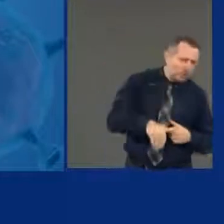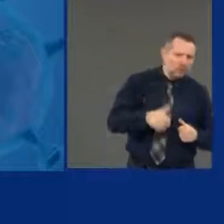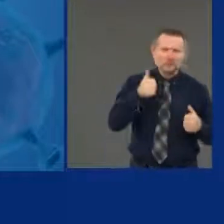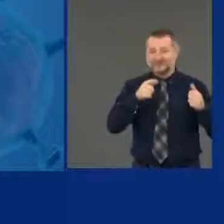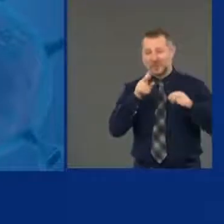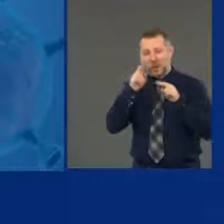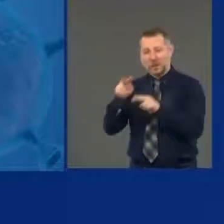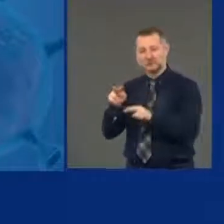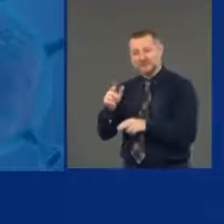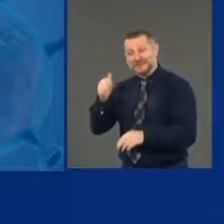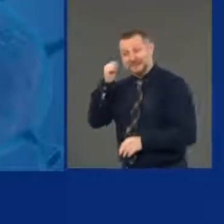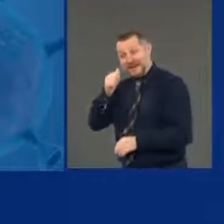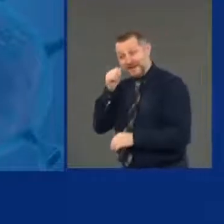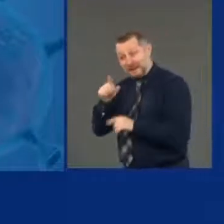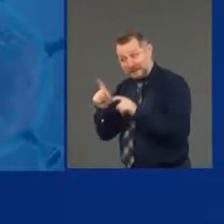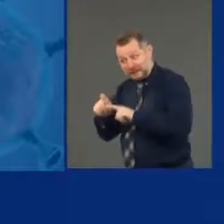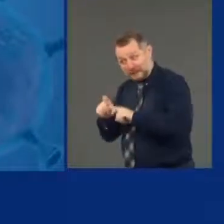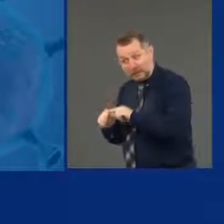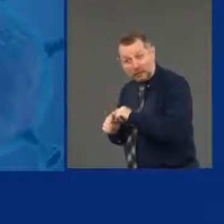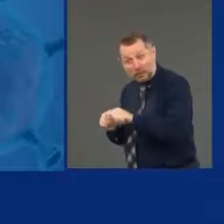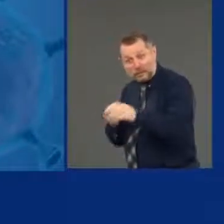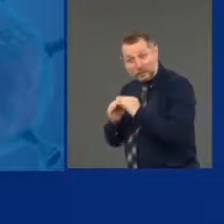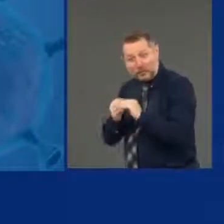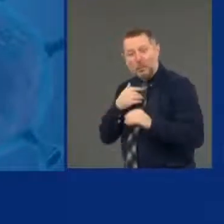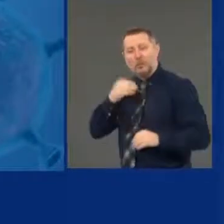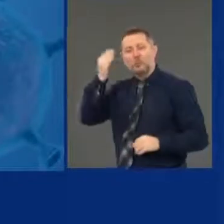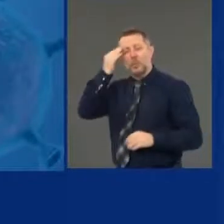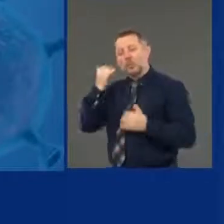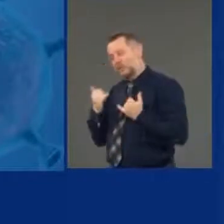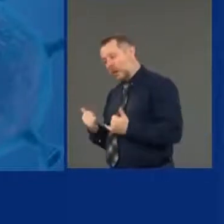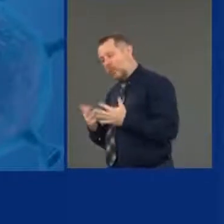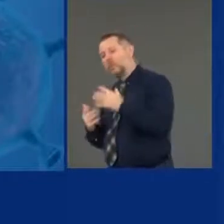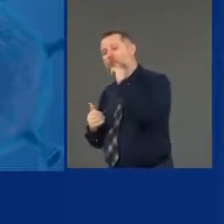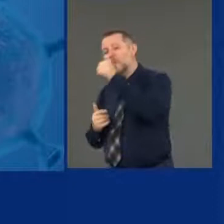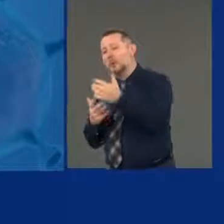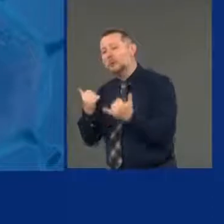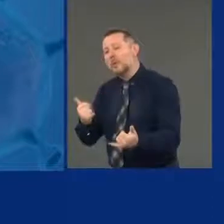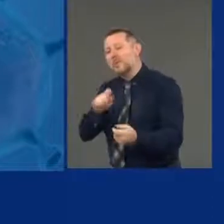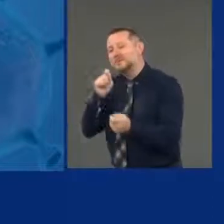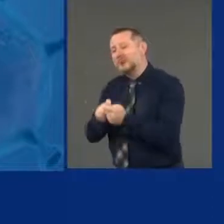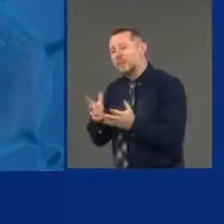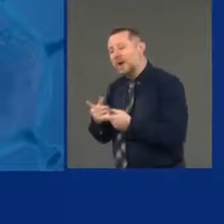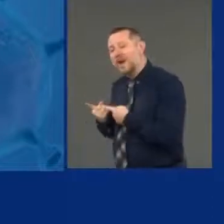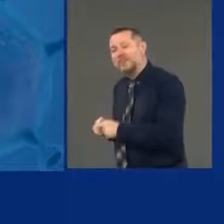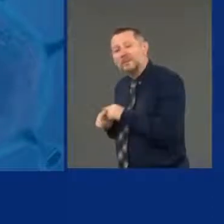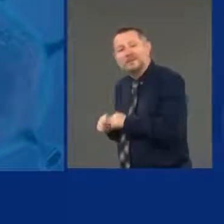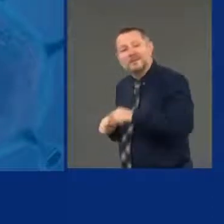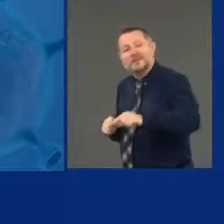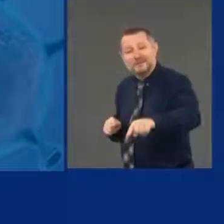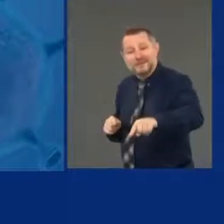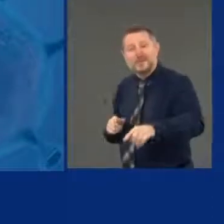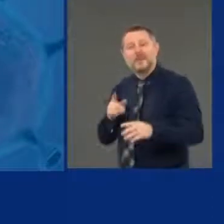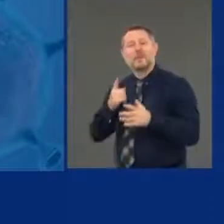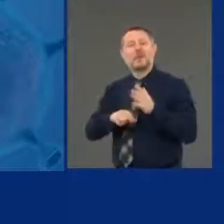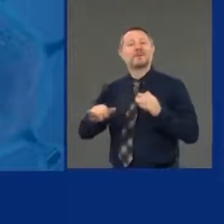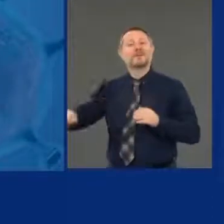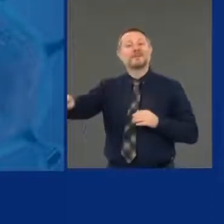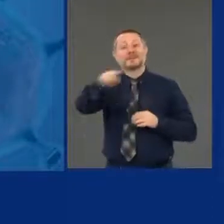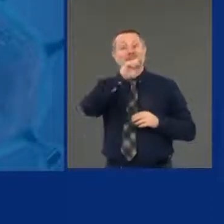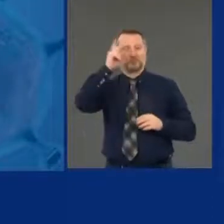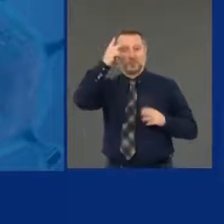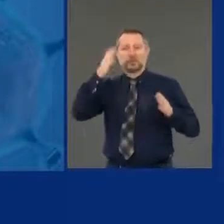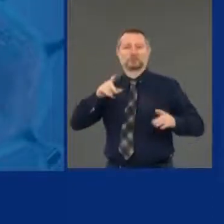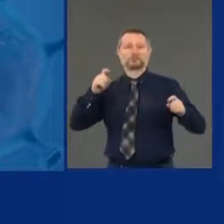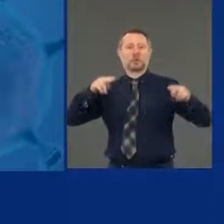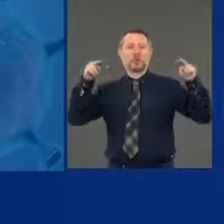you will know on a day-to-day basis what is happening. And that's what elected officials should start looking at, and